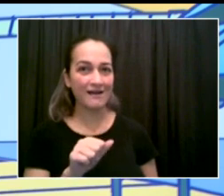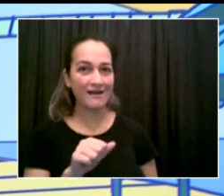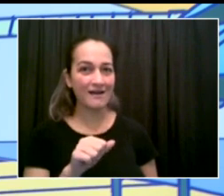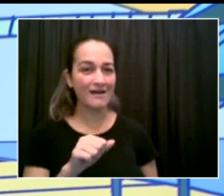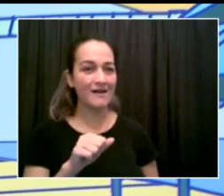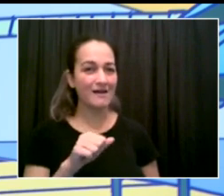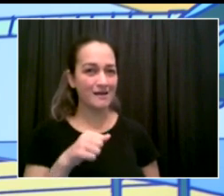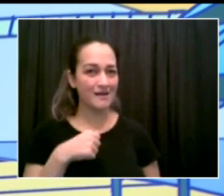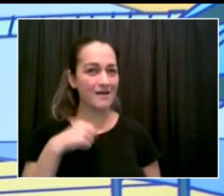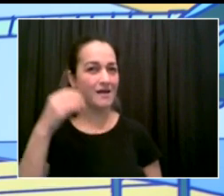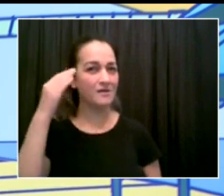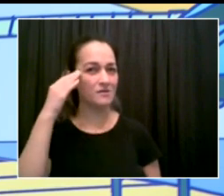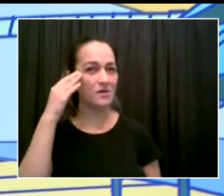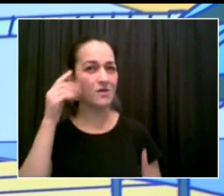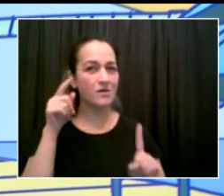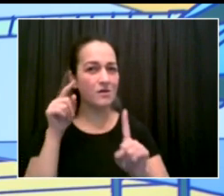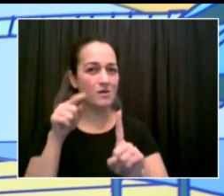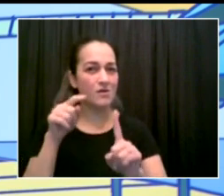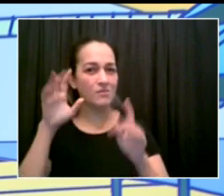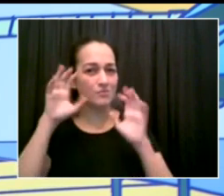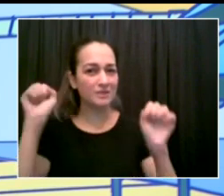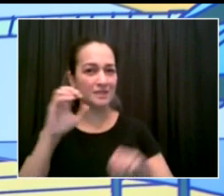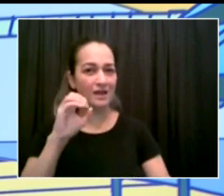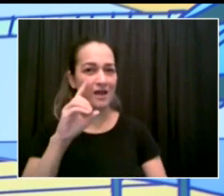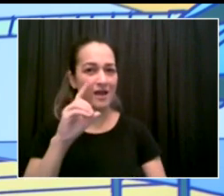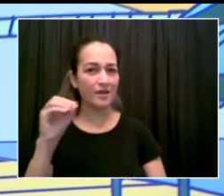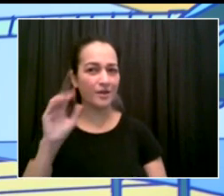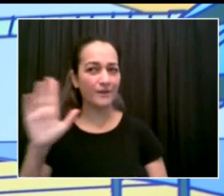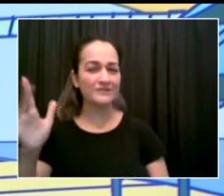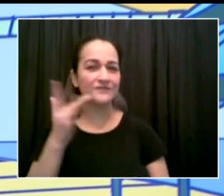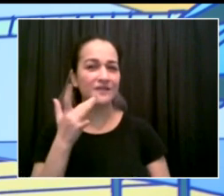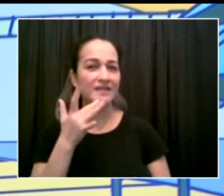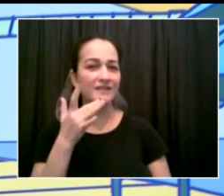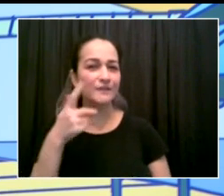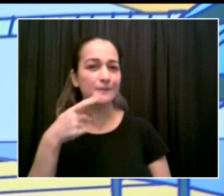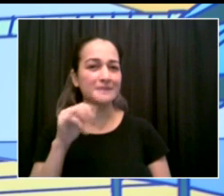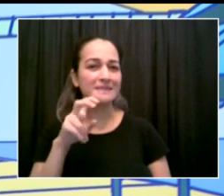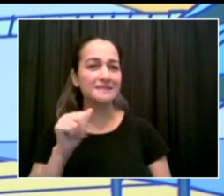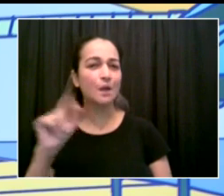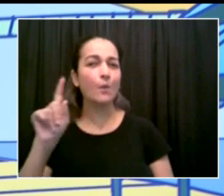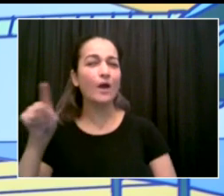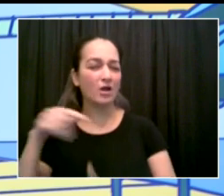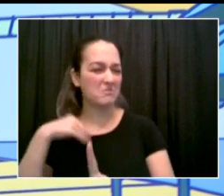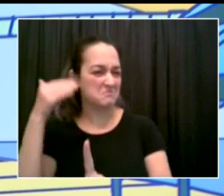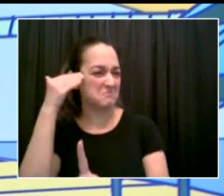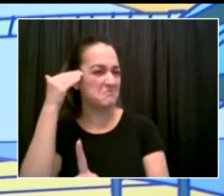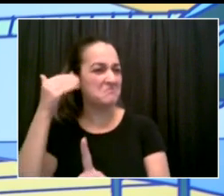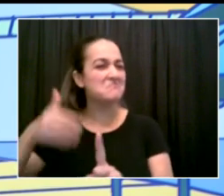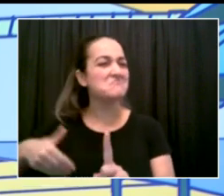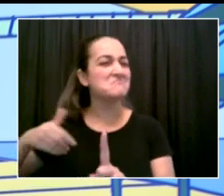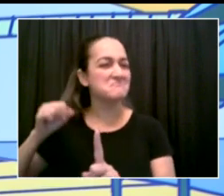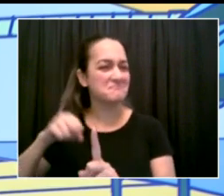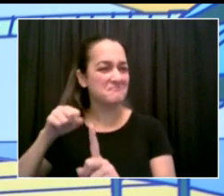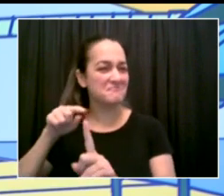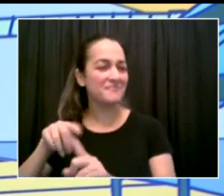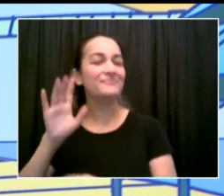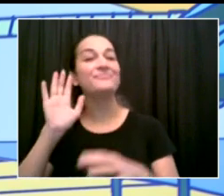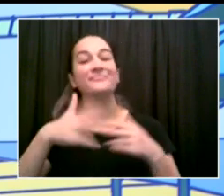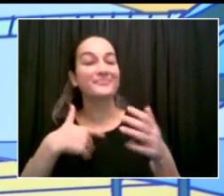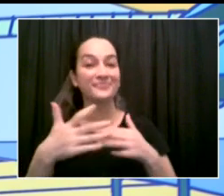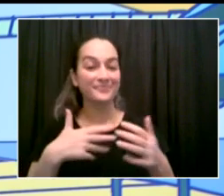But to a more serious subject, the school reopening, who's going to be doing the teaching